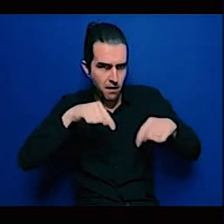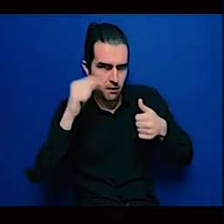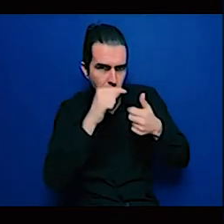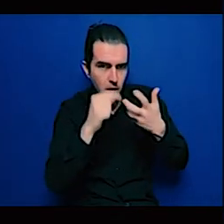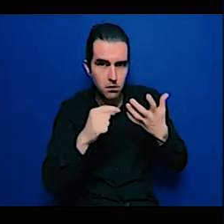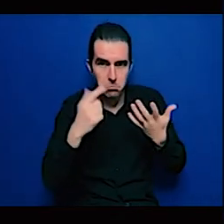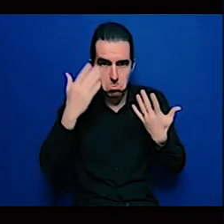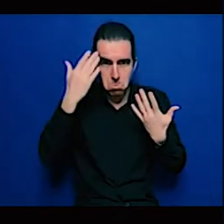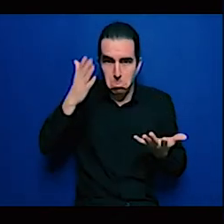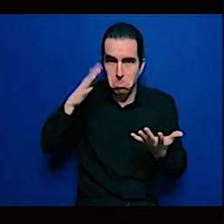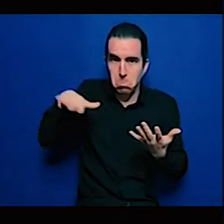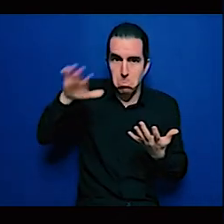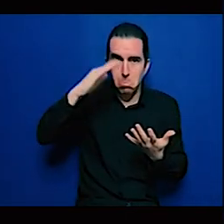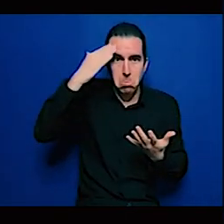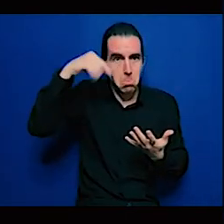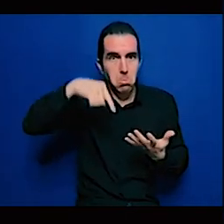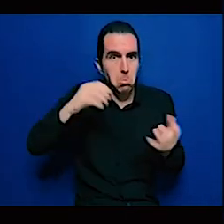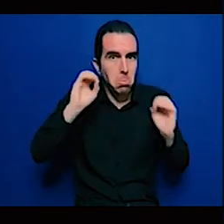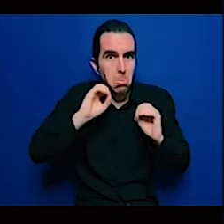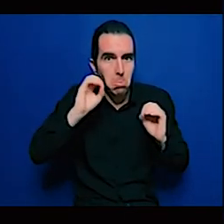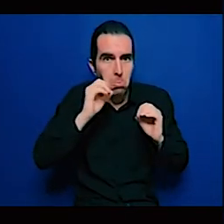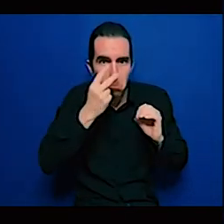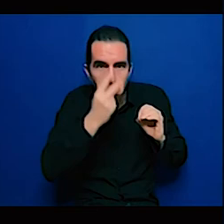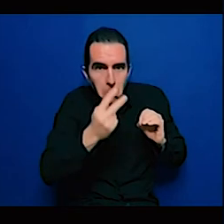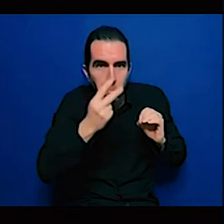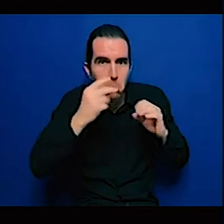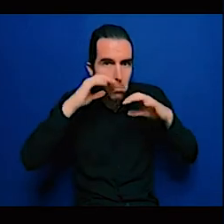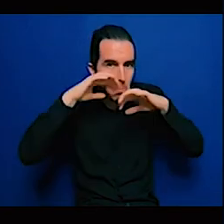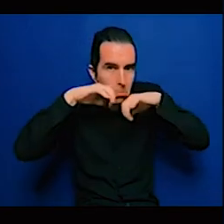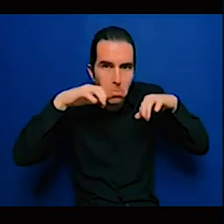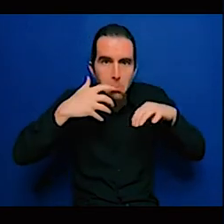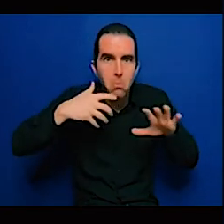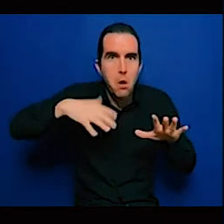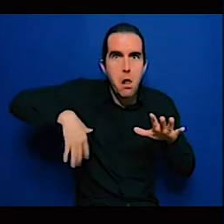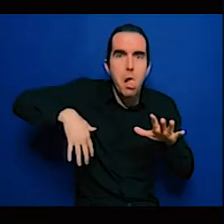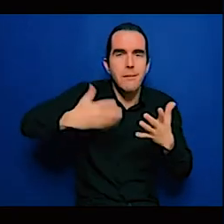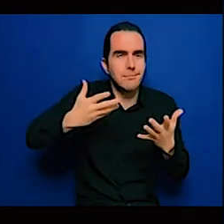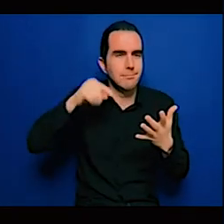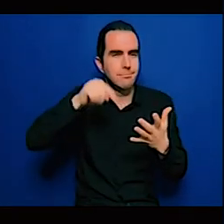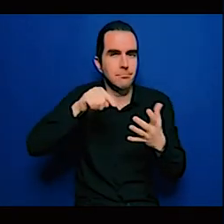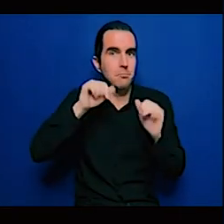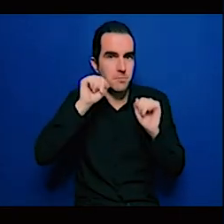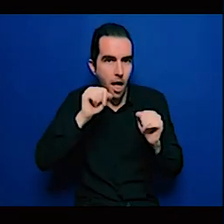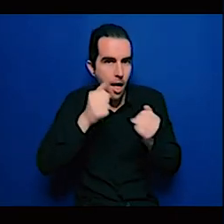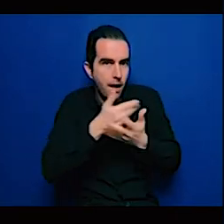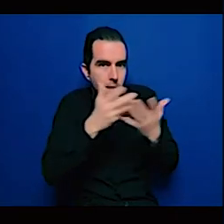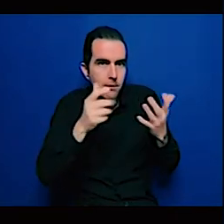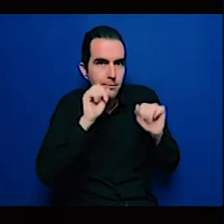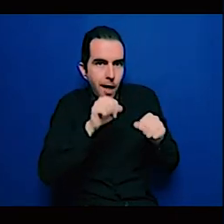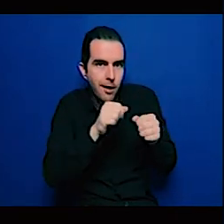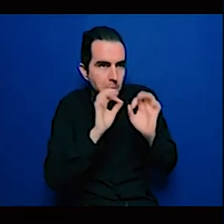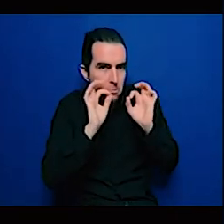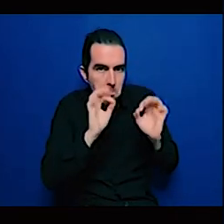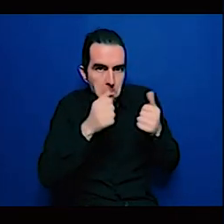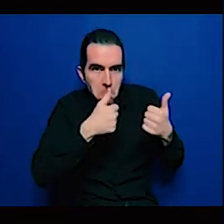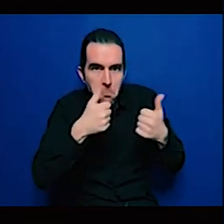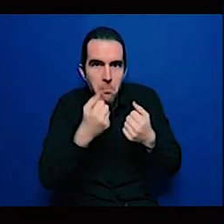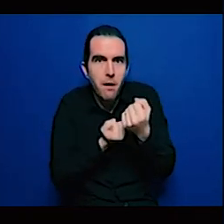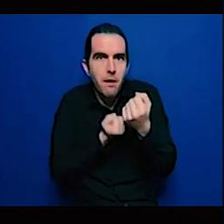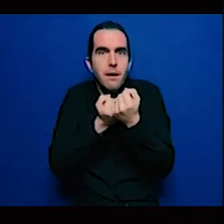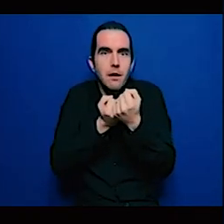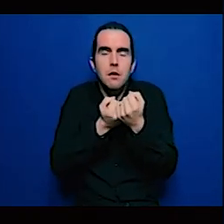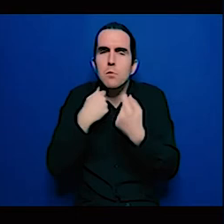and obviously public and private investment but at the institutional level but also at the local level